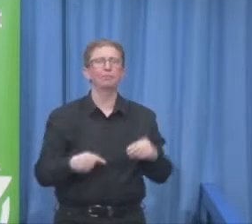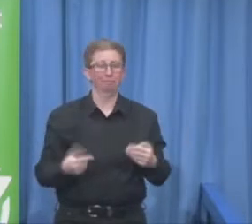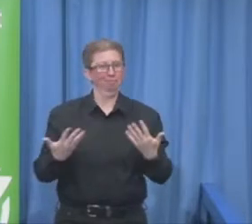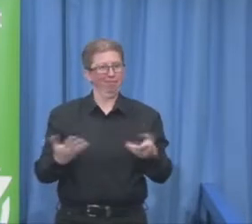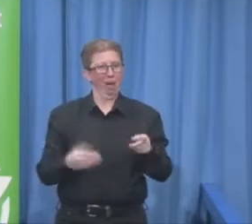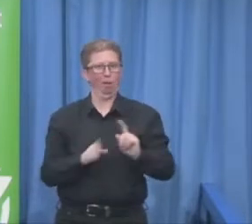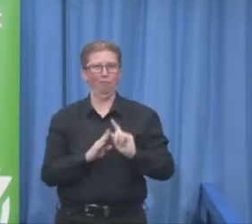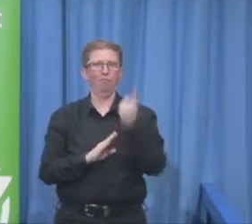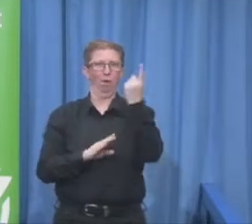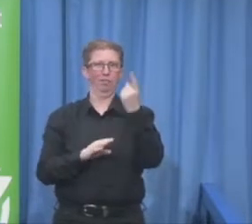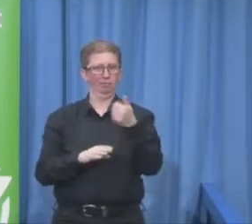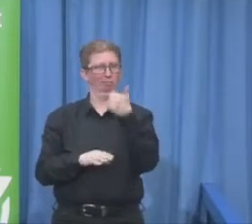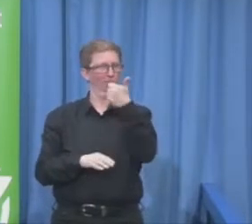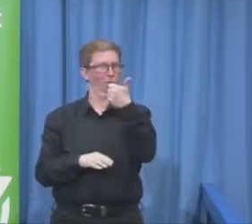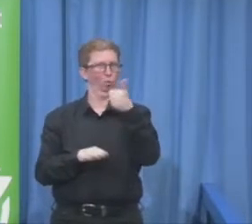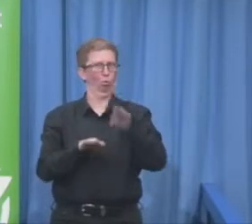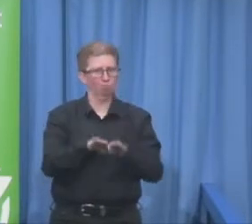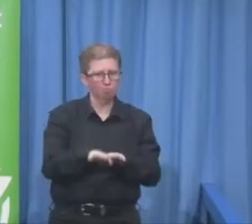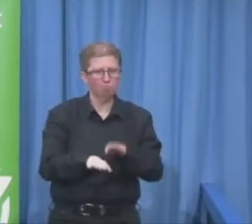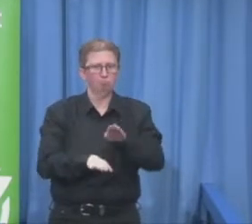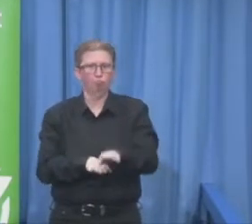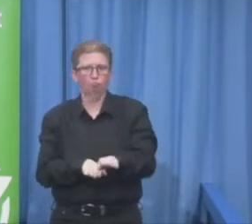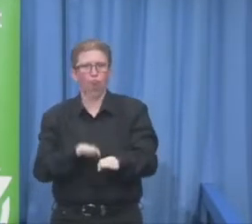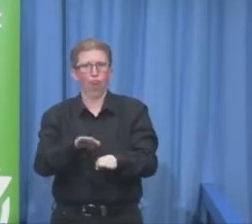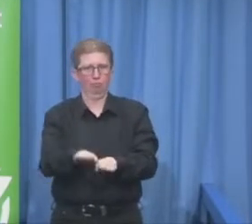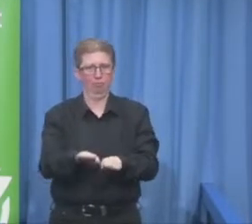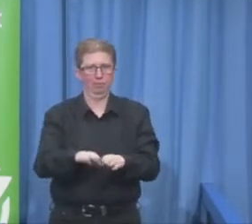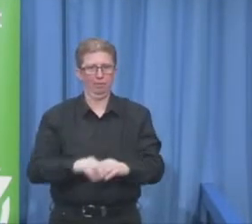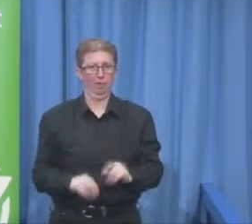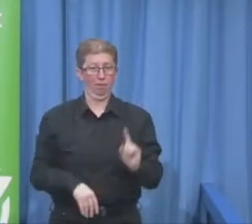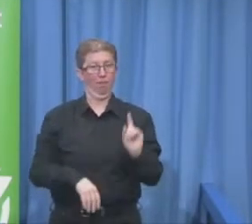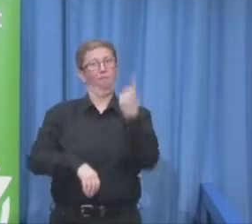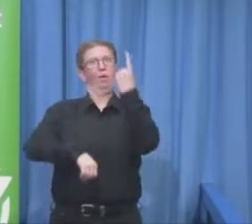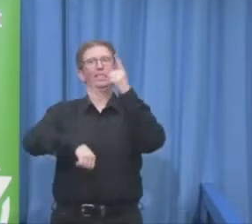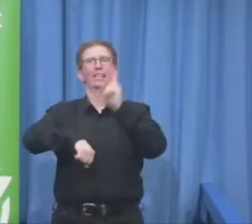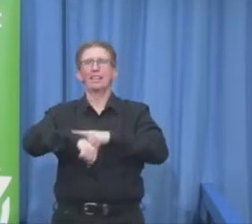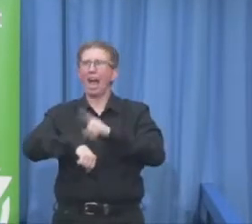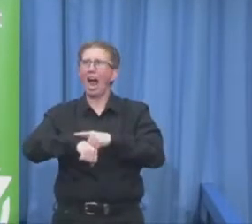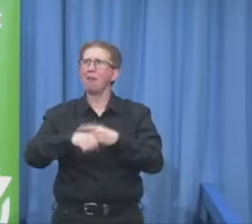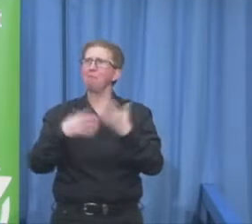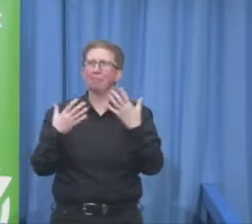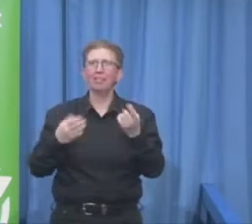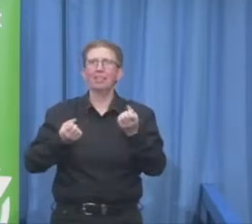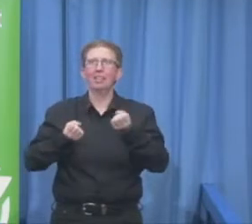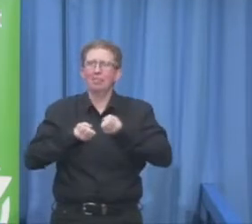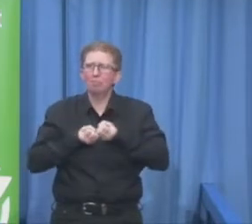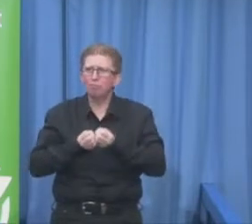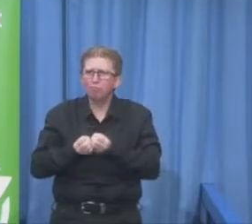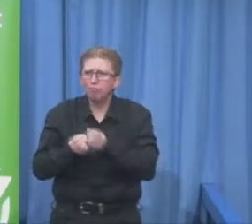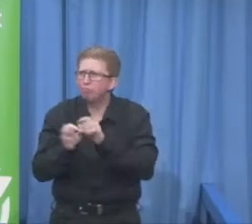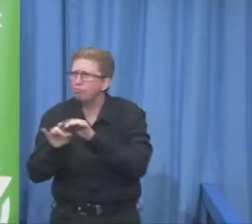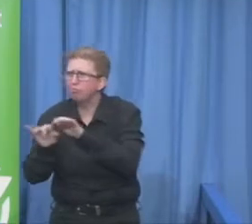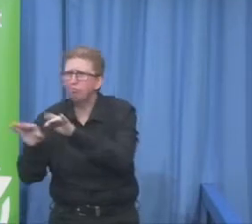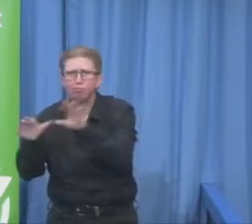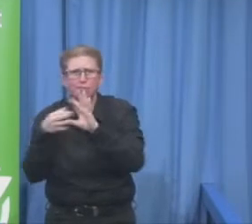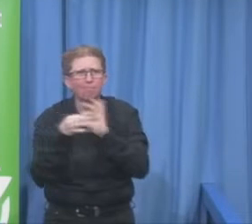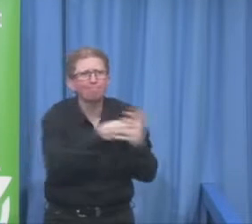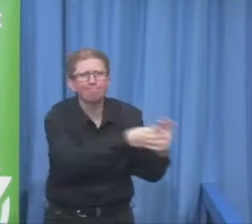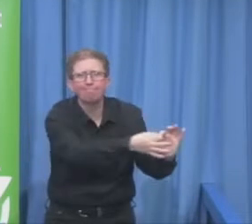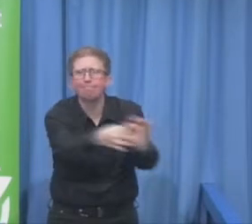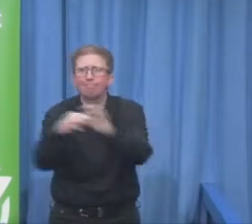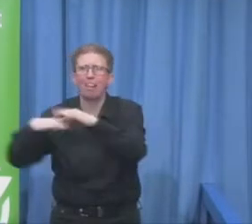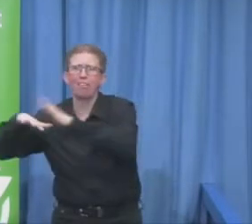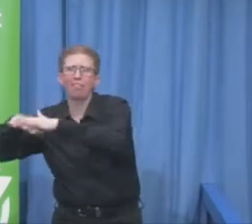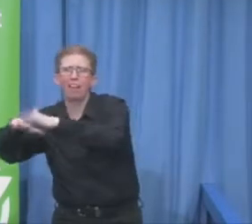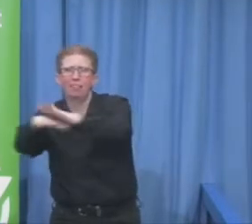first a broader network but also in future if we have more hopefully umbrella organisations